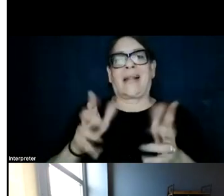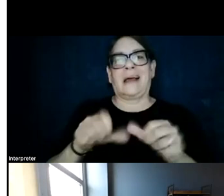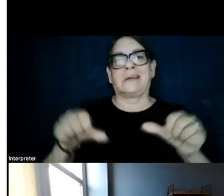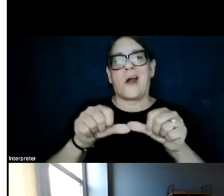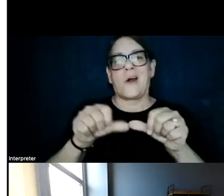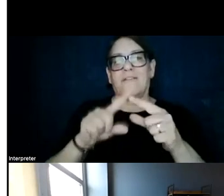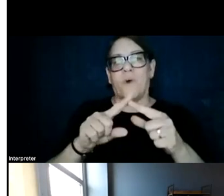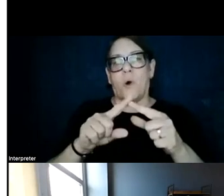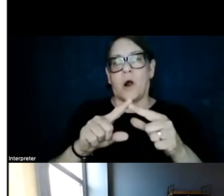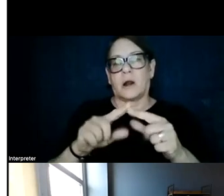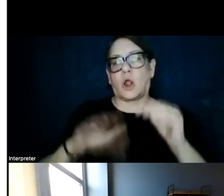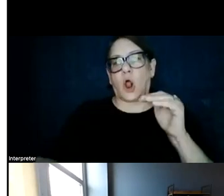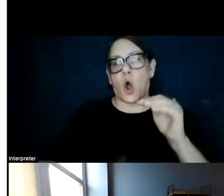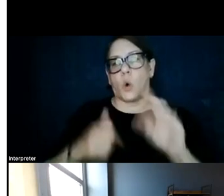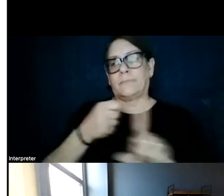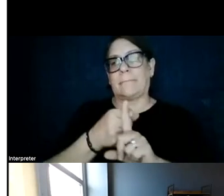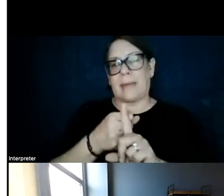lower impact development.